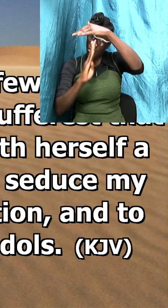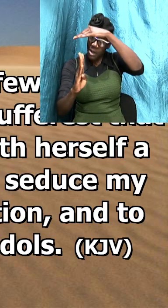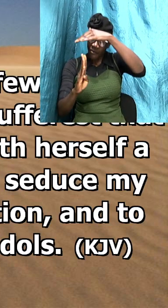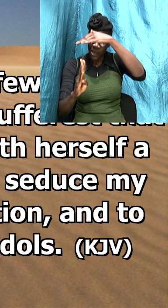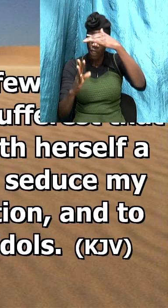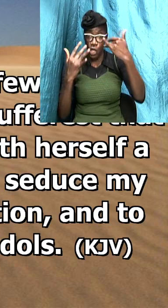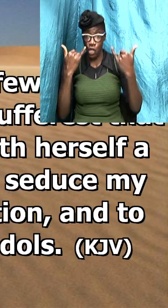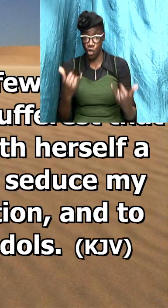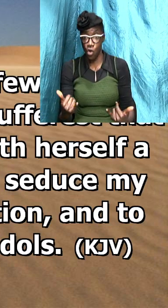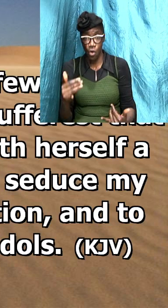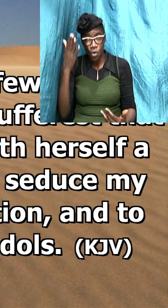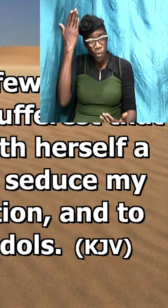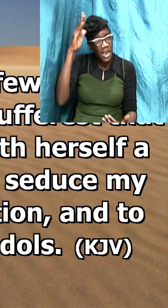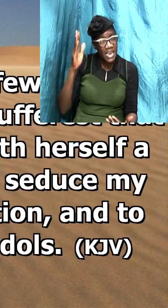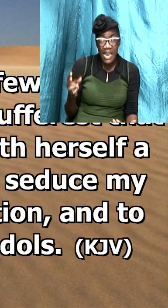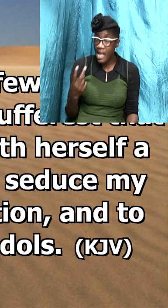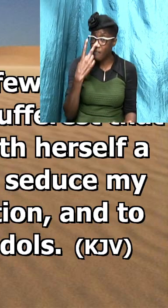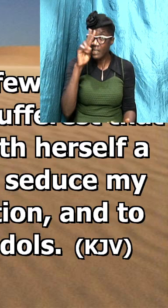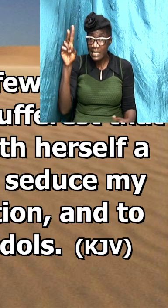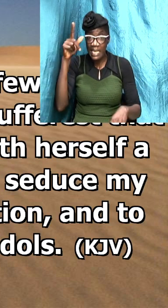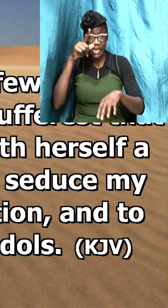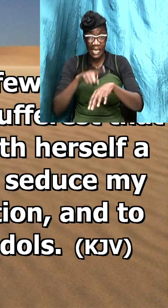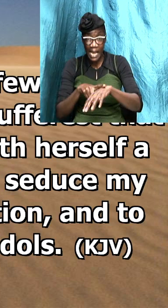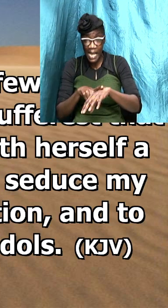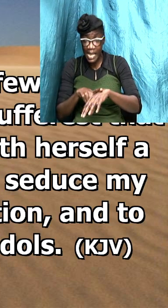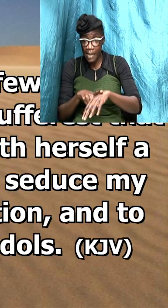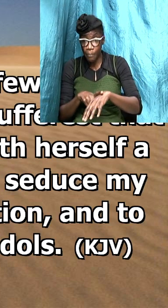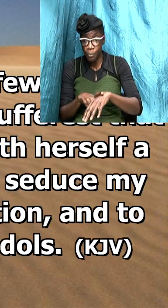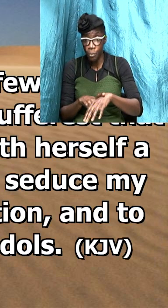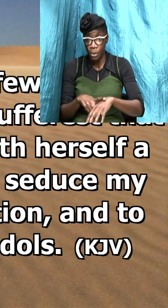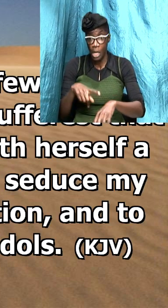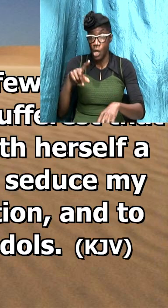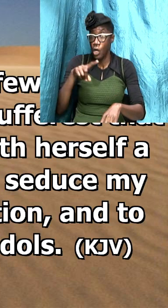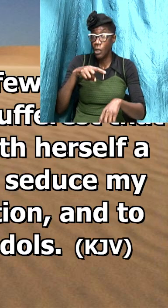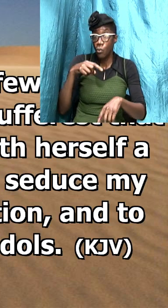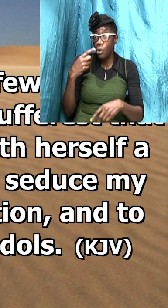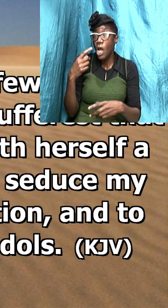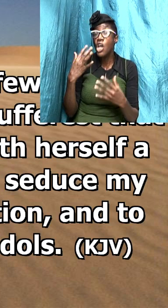have never seen a time when there is so much prophetess